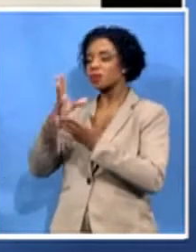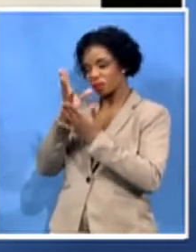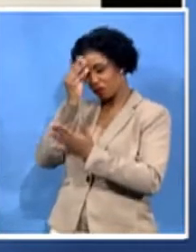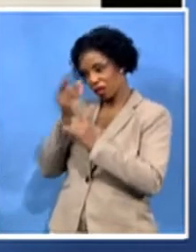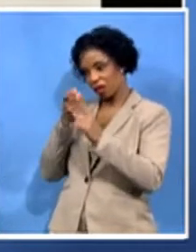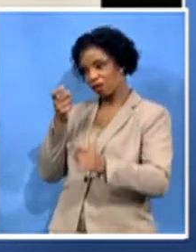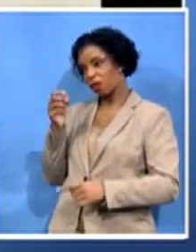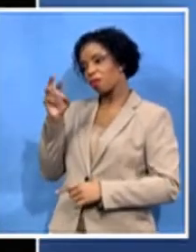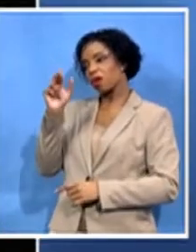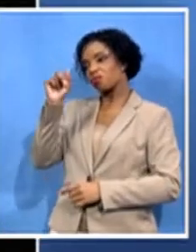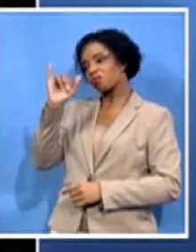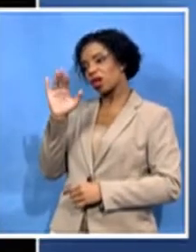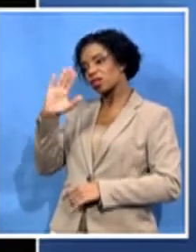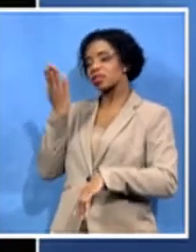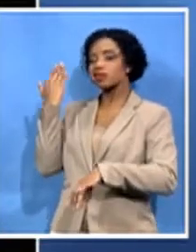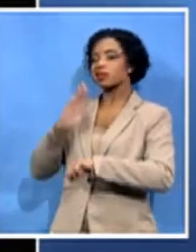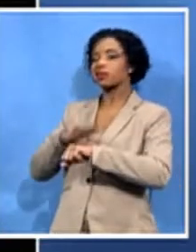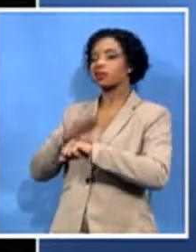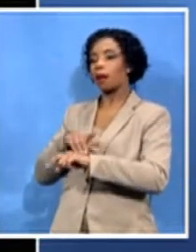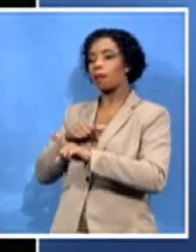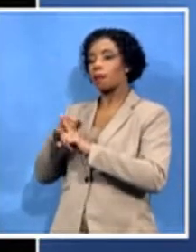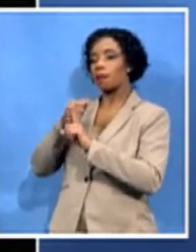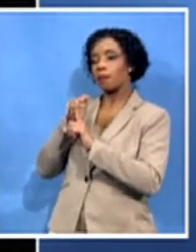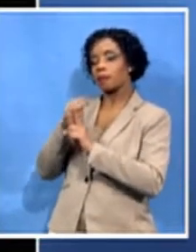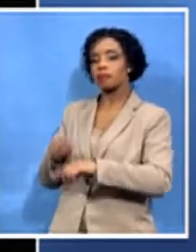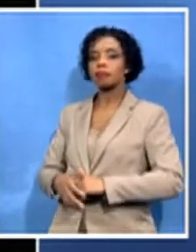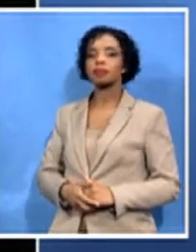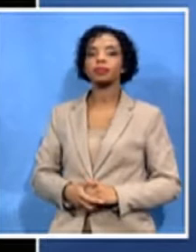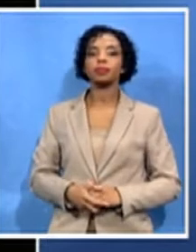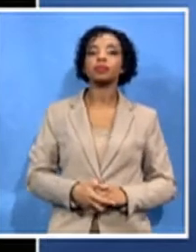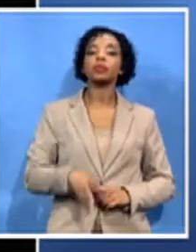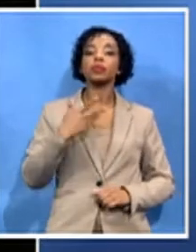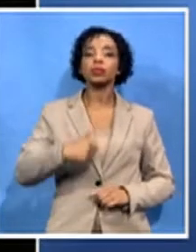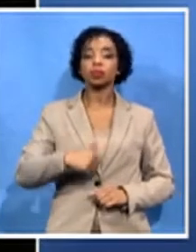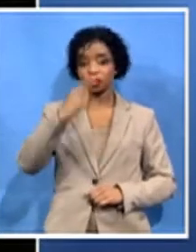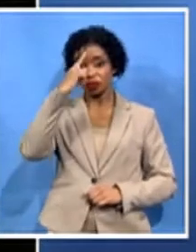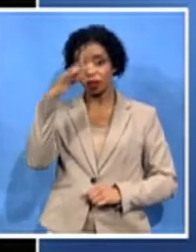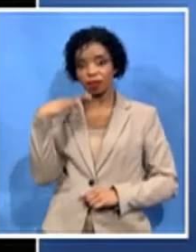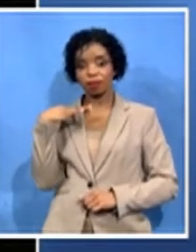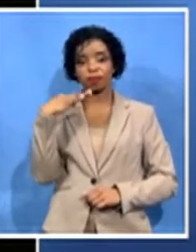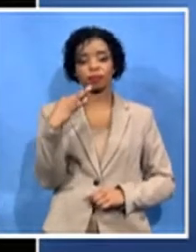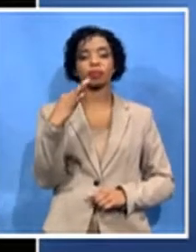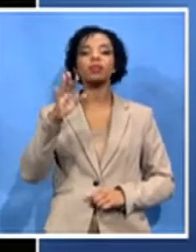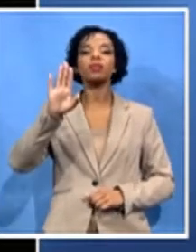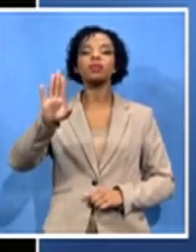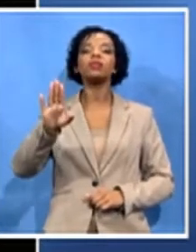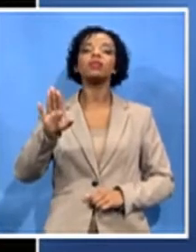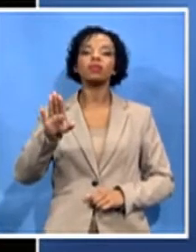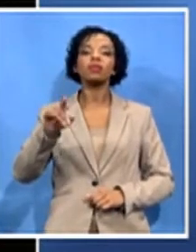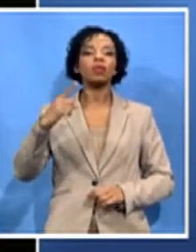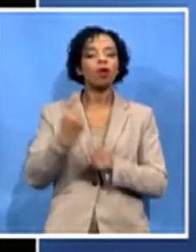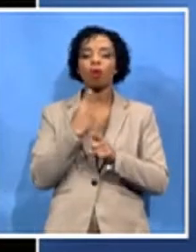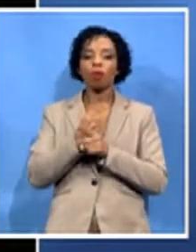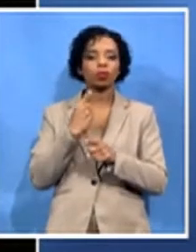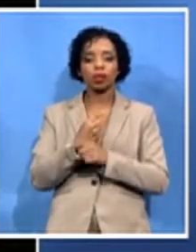Well, I think it's his volunteerism. The fact that he was always the first to be out there and to do the